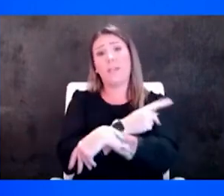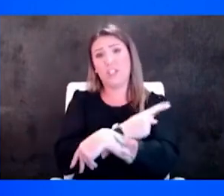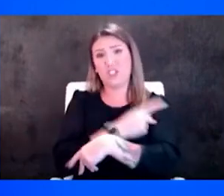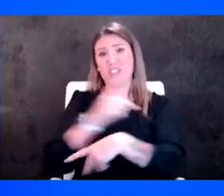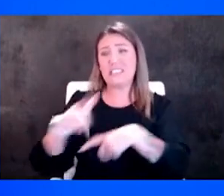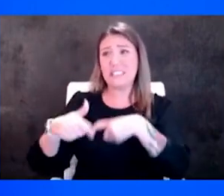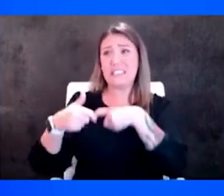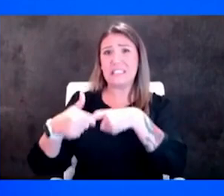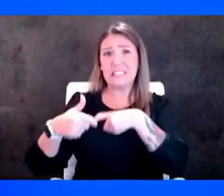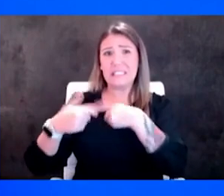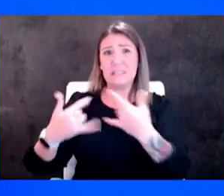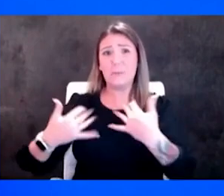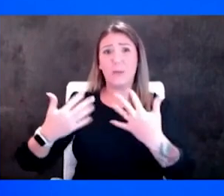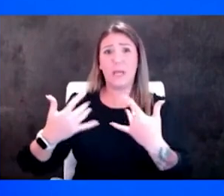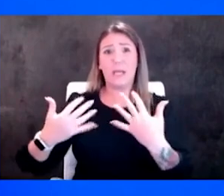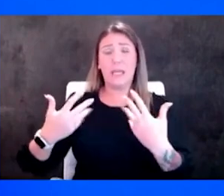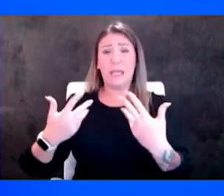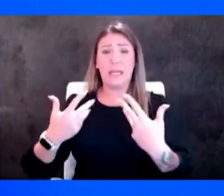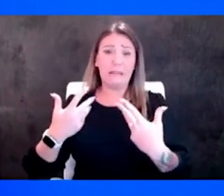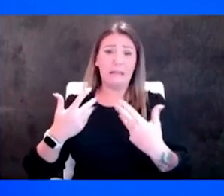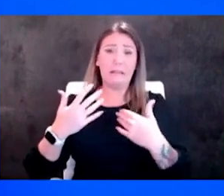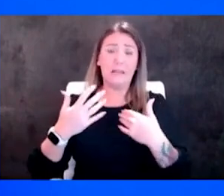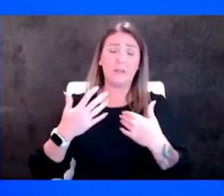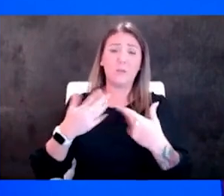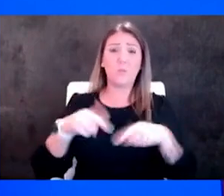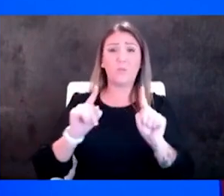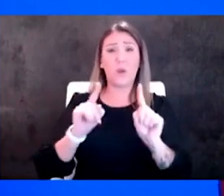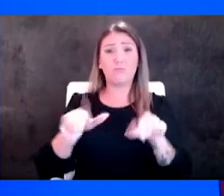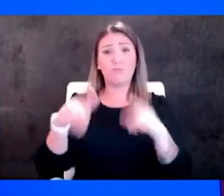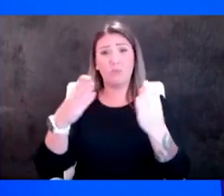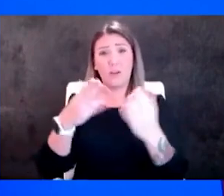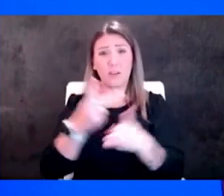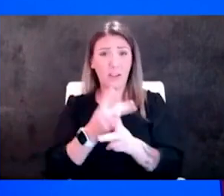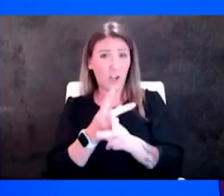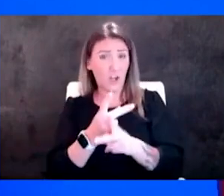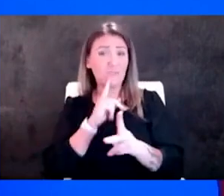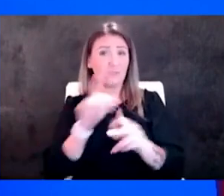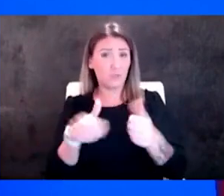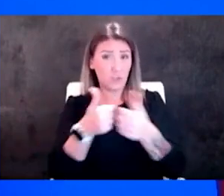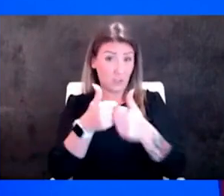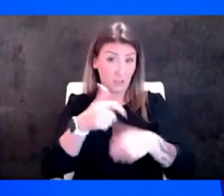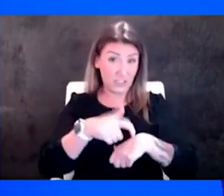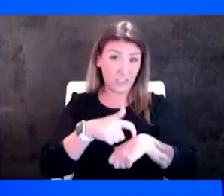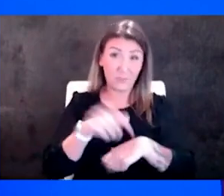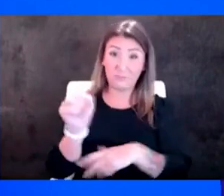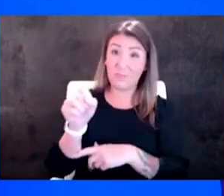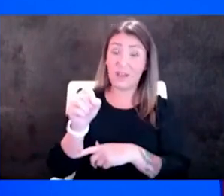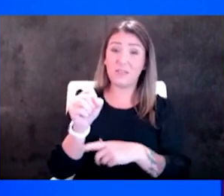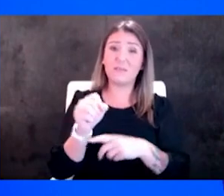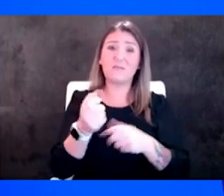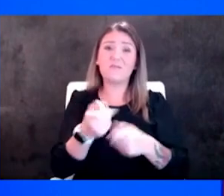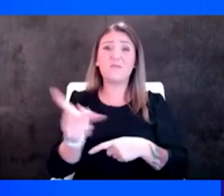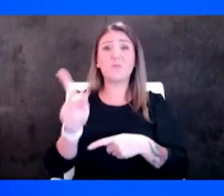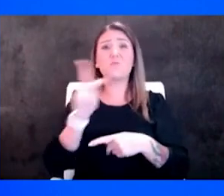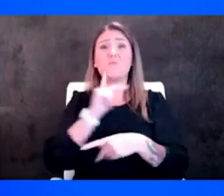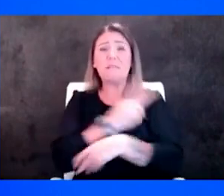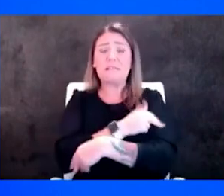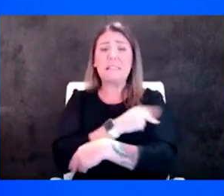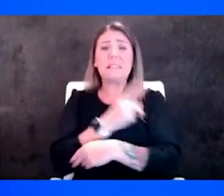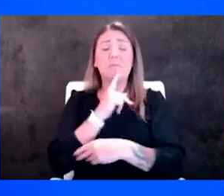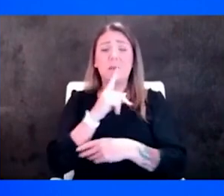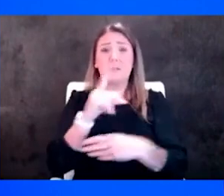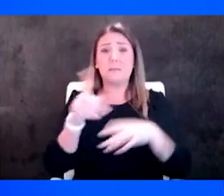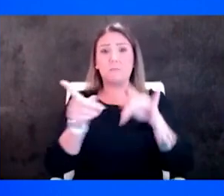as they're providing the care so it's it's definitely a challenging time some facilities are missing staff from